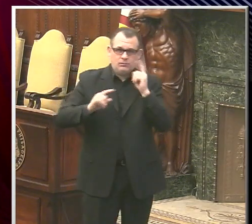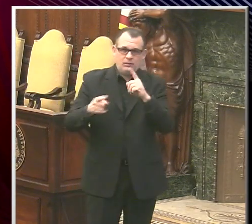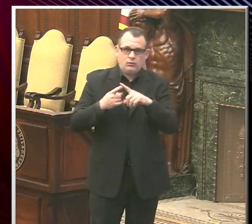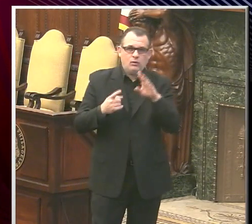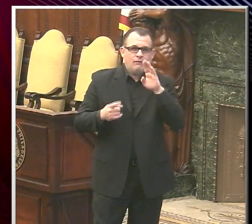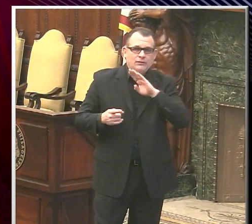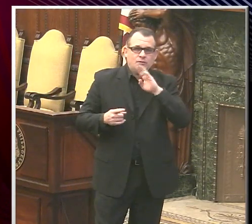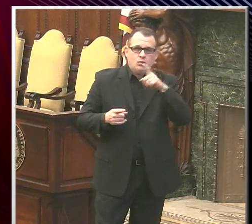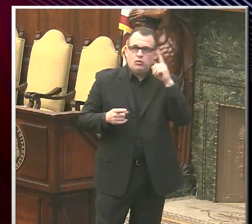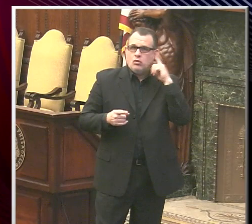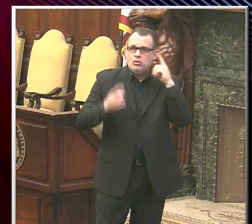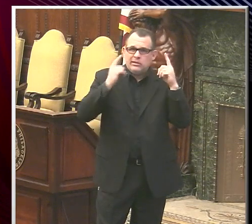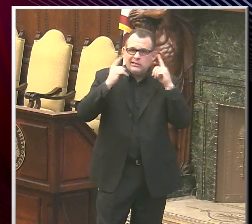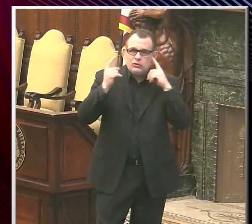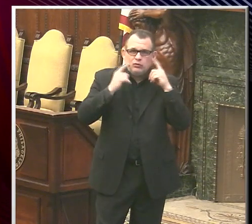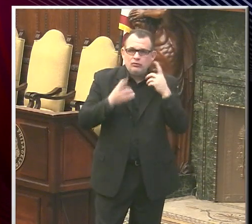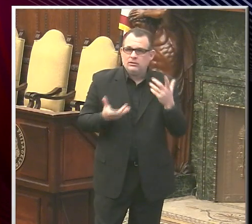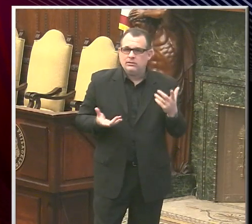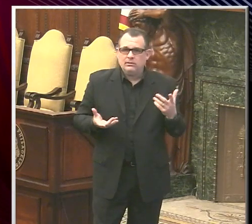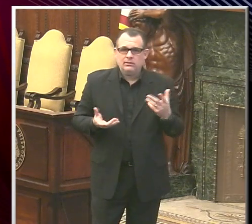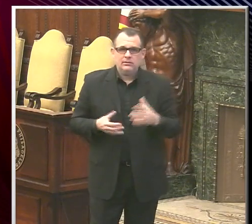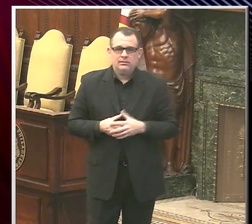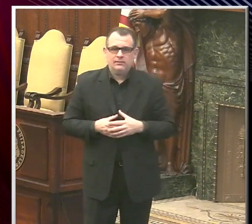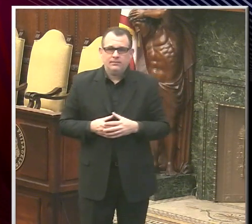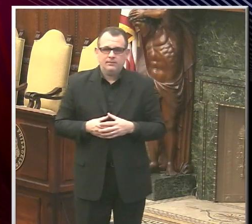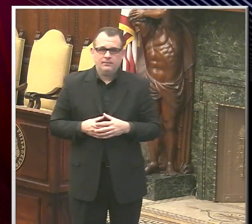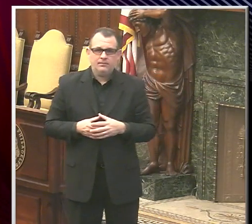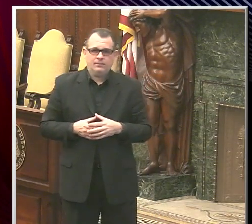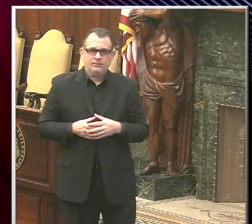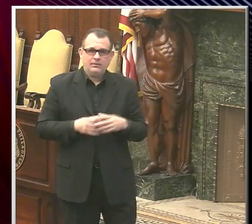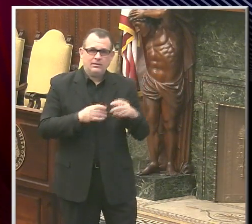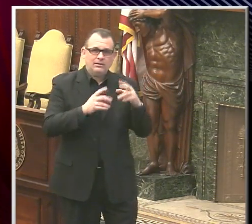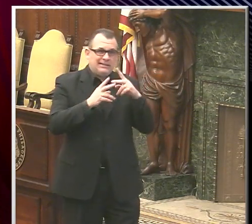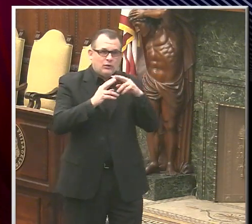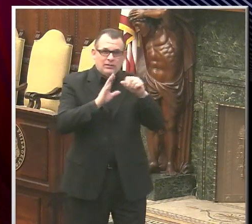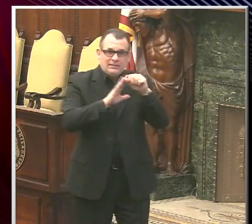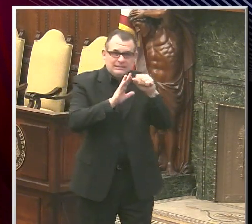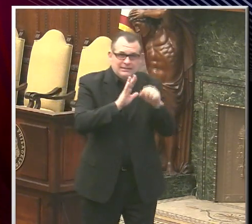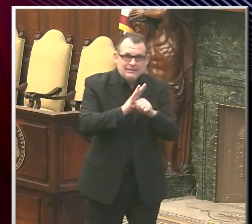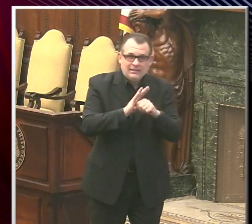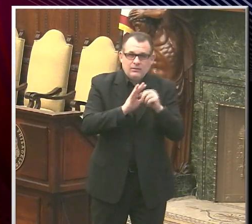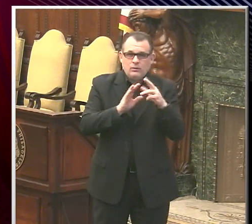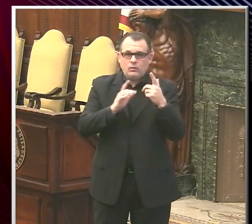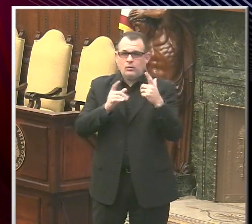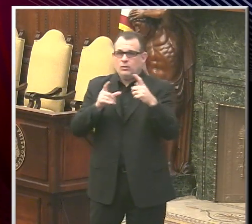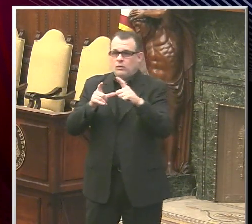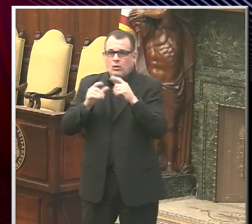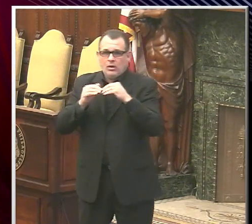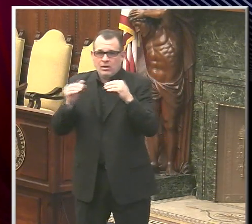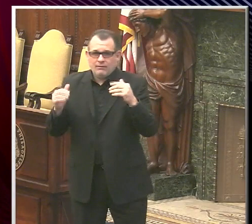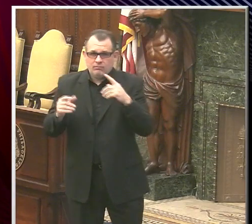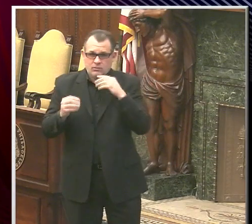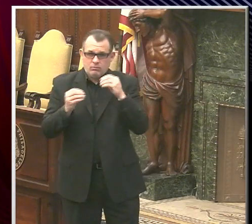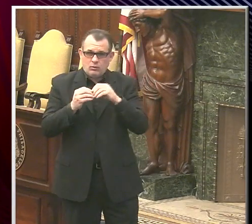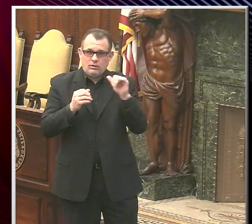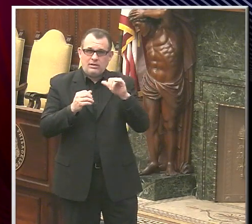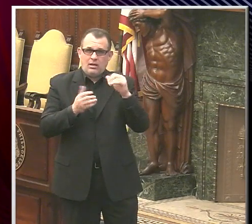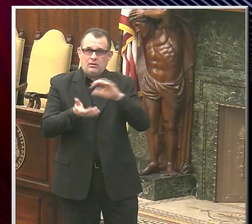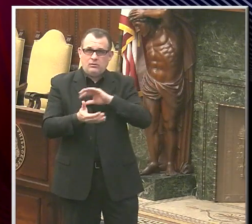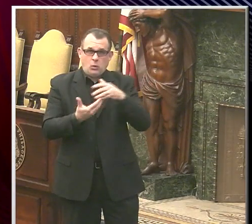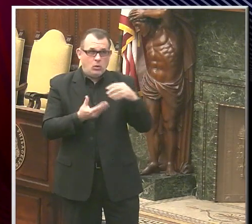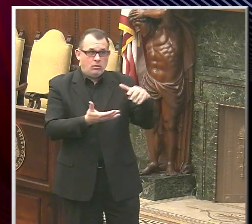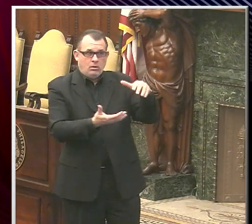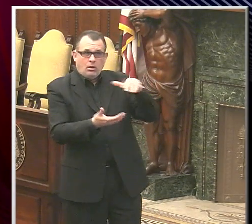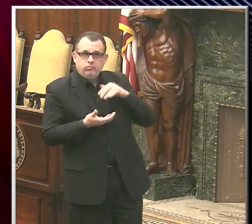hearing? What do you need to see either from the state or federal level, aside from more doses that could be helpful? mean,